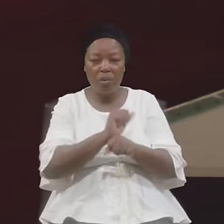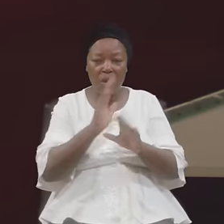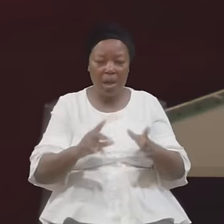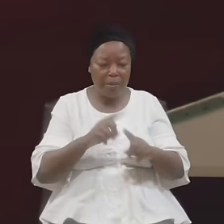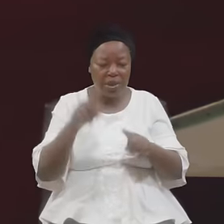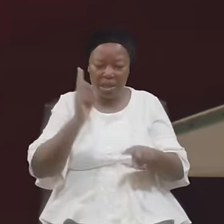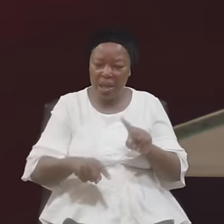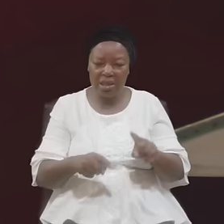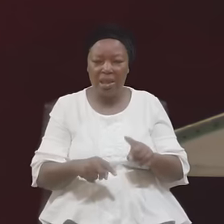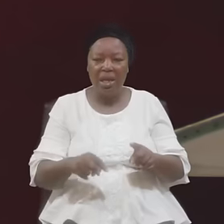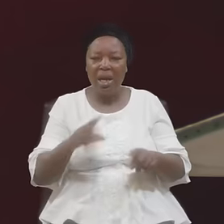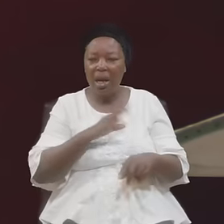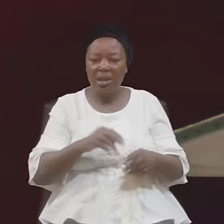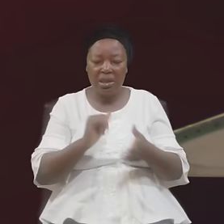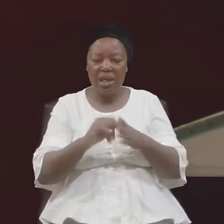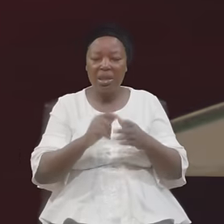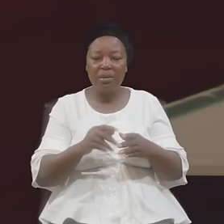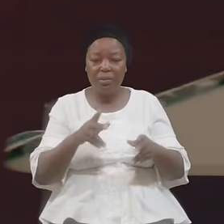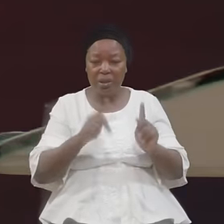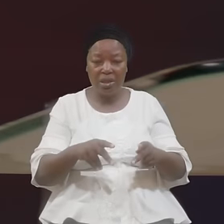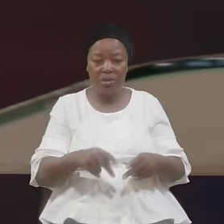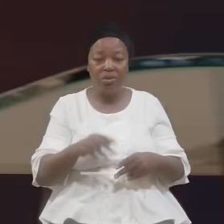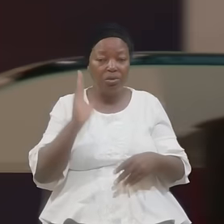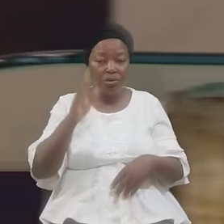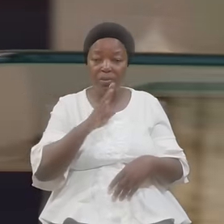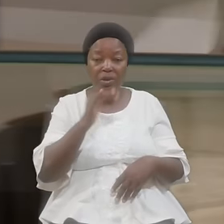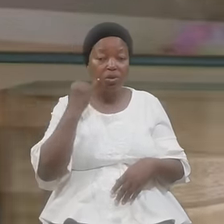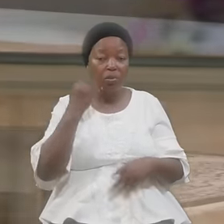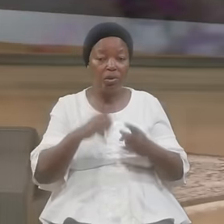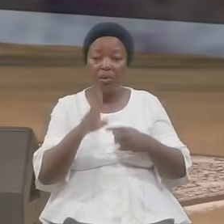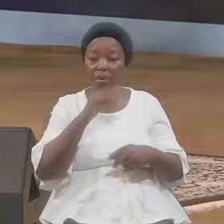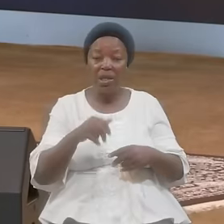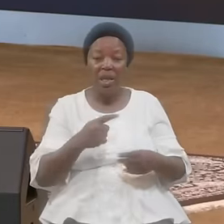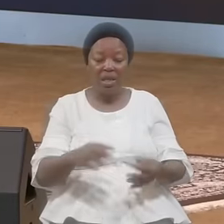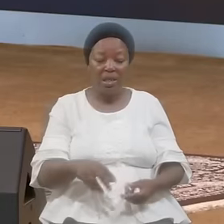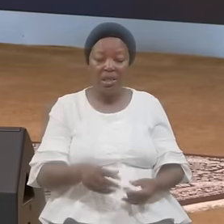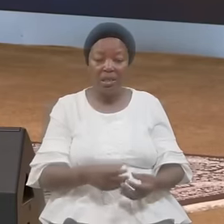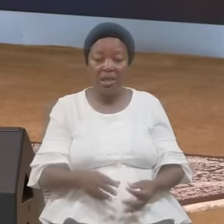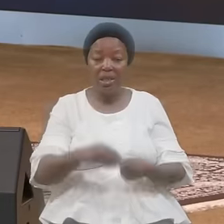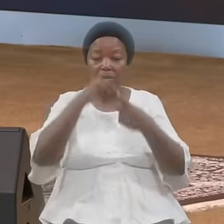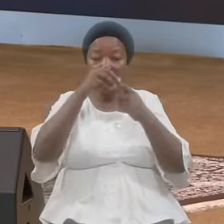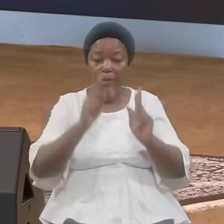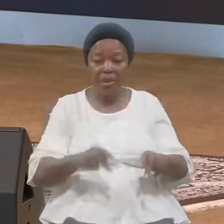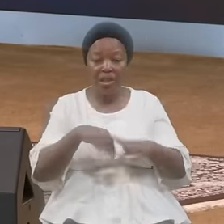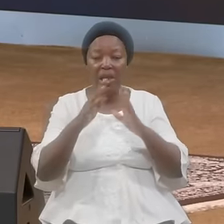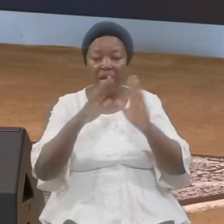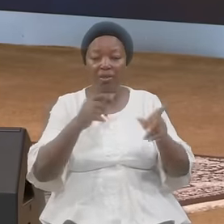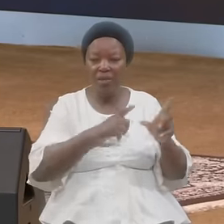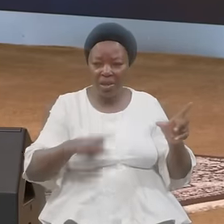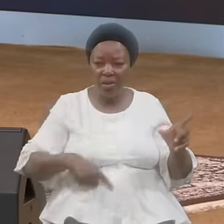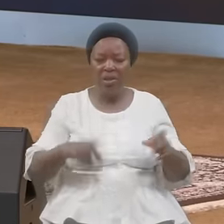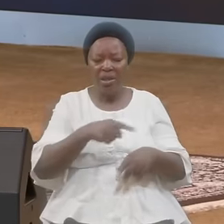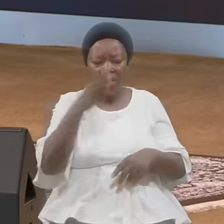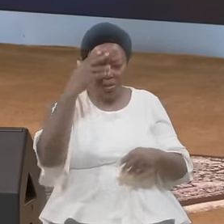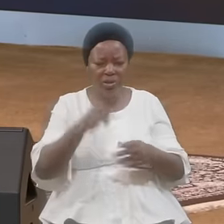Supposed To Be A Significant Fellow In A Household Of Faith They Know They Know The Story Even